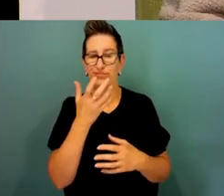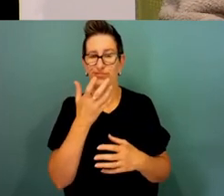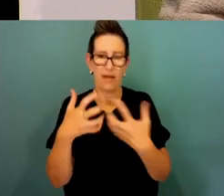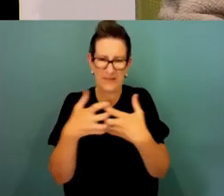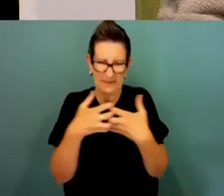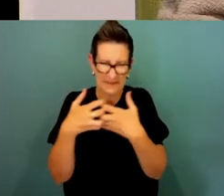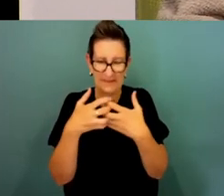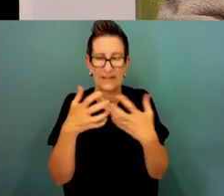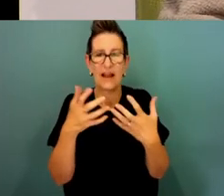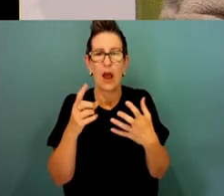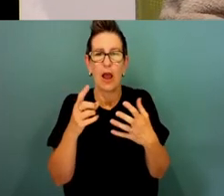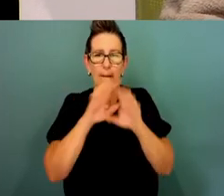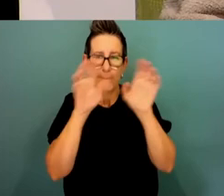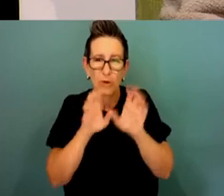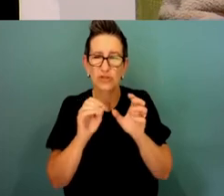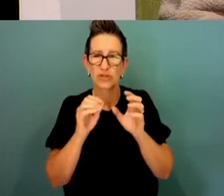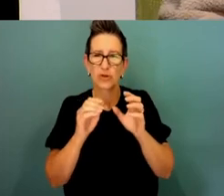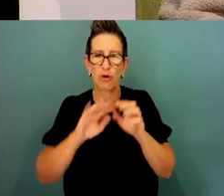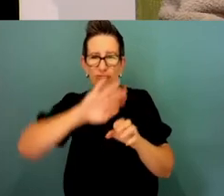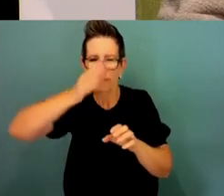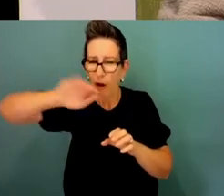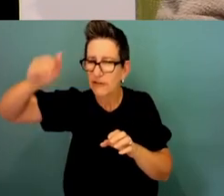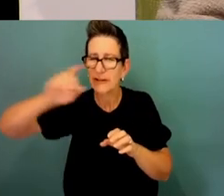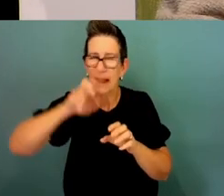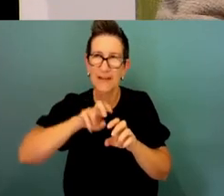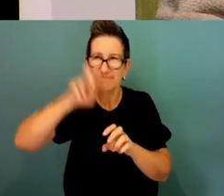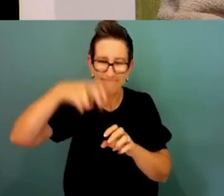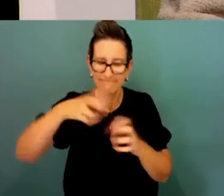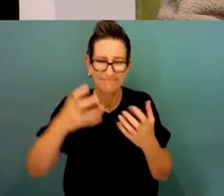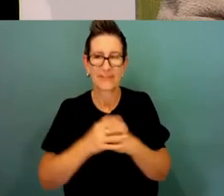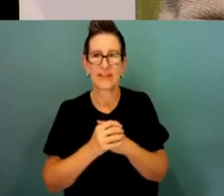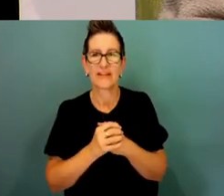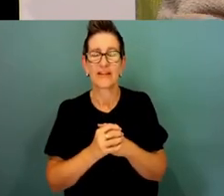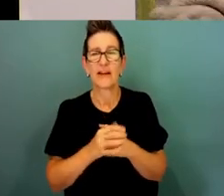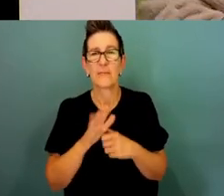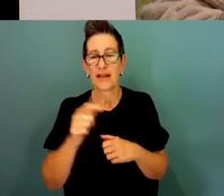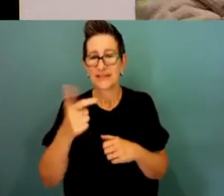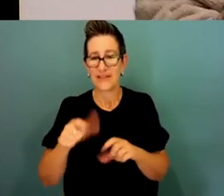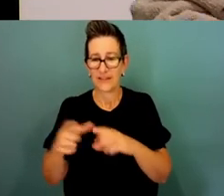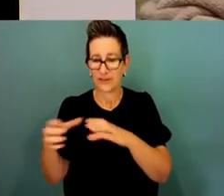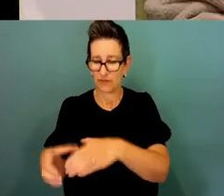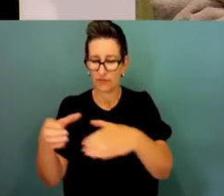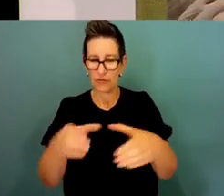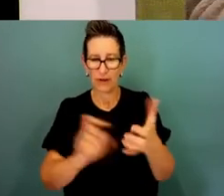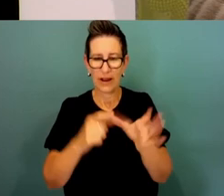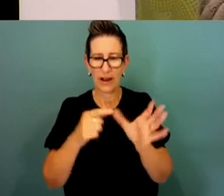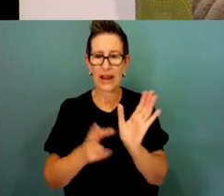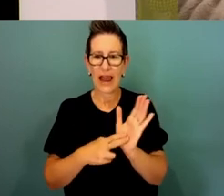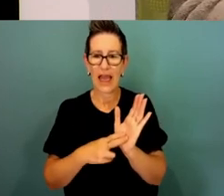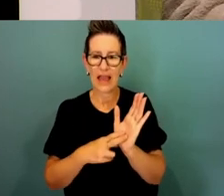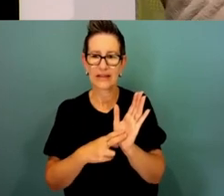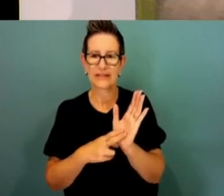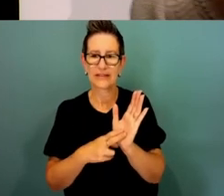The Nornawal people, then, as I said, we do have different clan groups. There's about seven different clan groups. Clan groups, if you didn't realise,